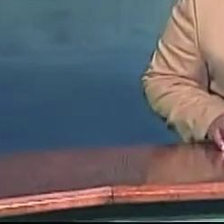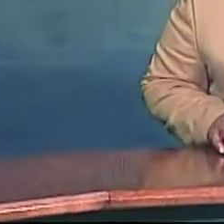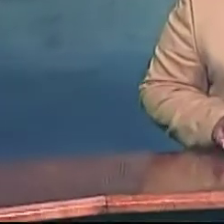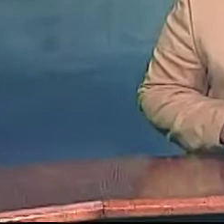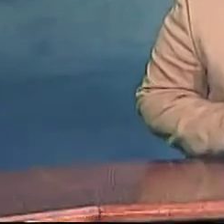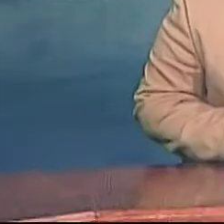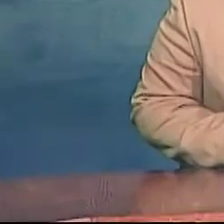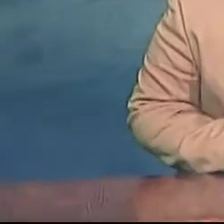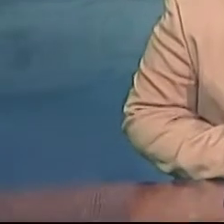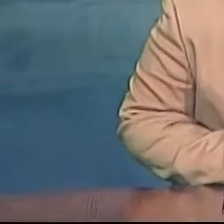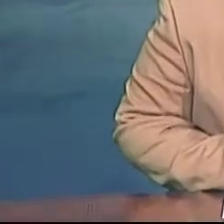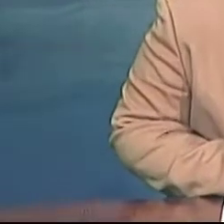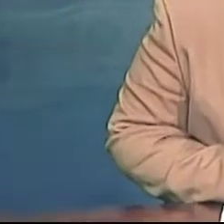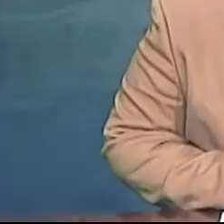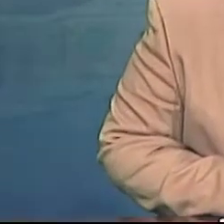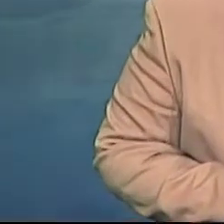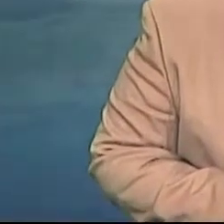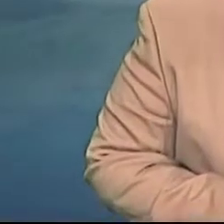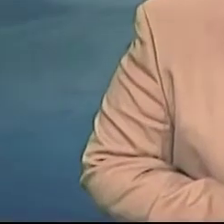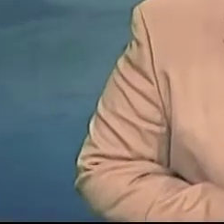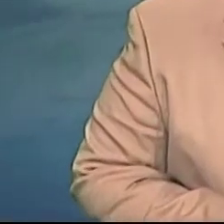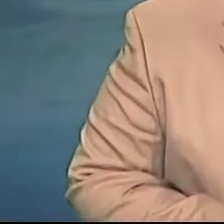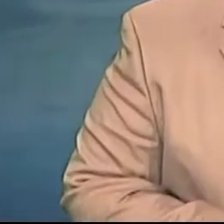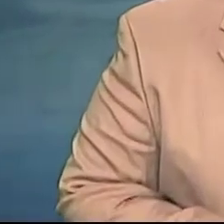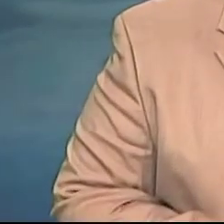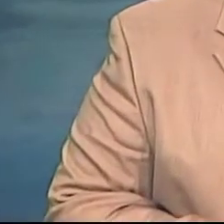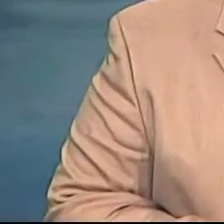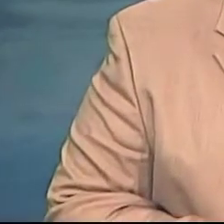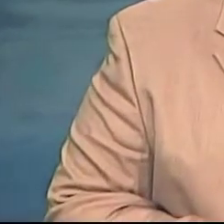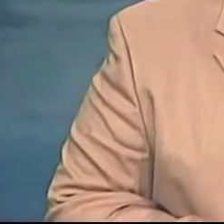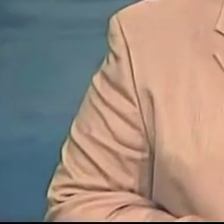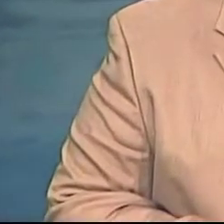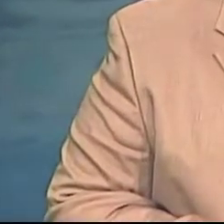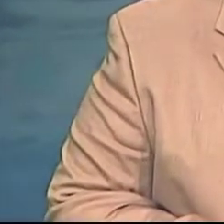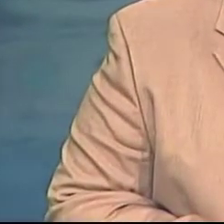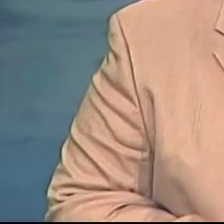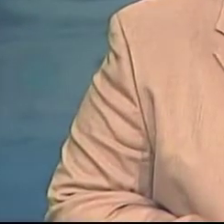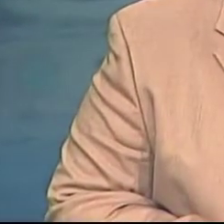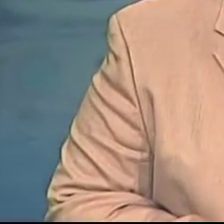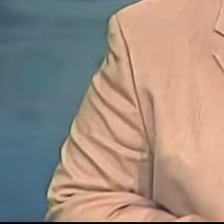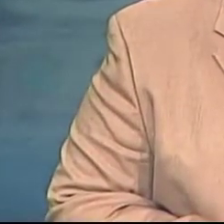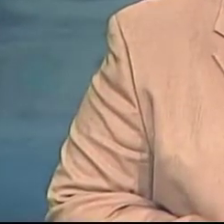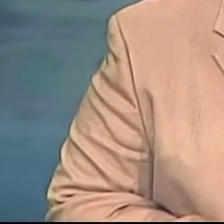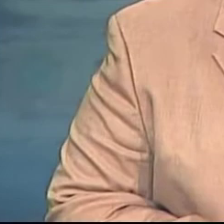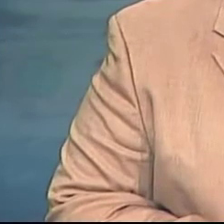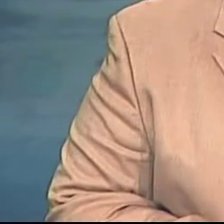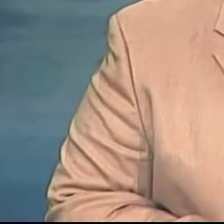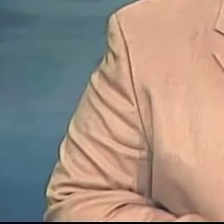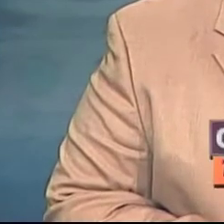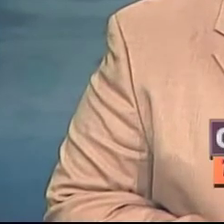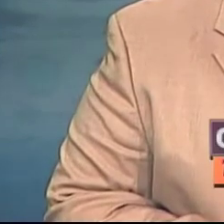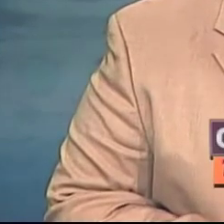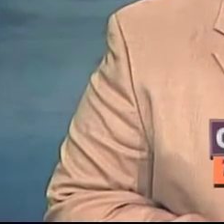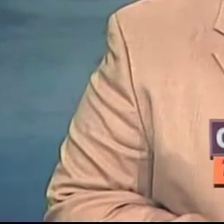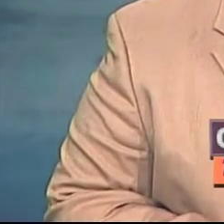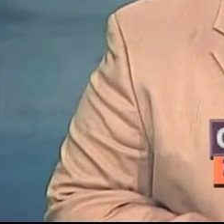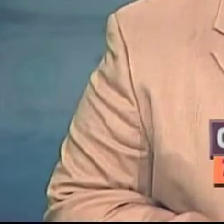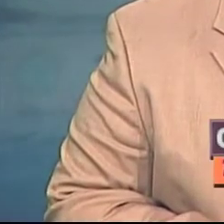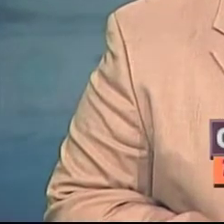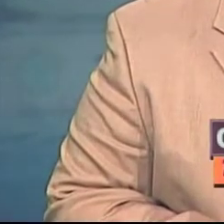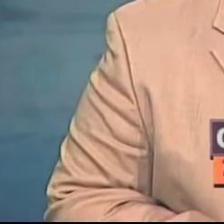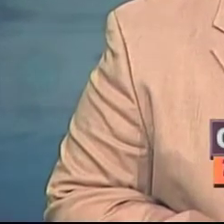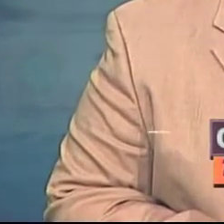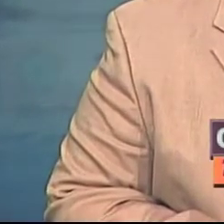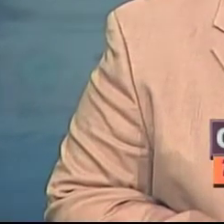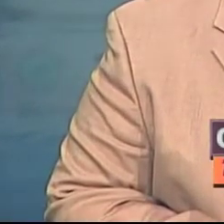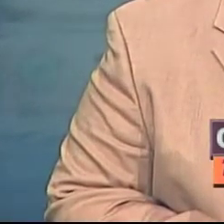It's the second spate of murders in less than three days, making it perhaps the deadliest 60 hours in the country's history. Thanks for joining us for the